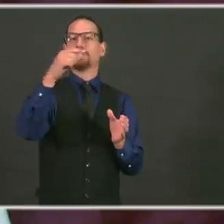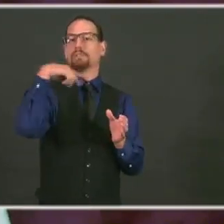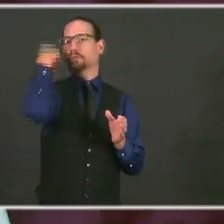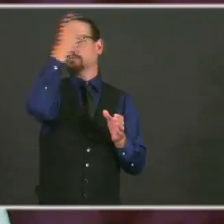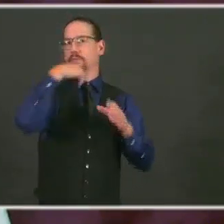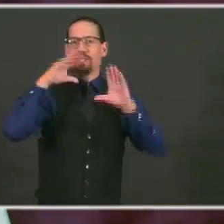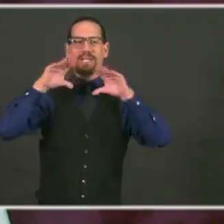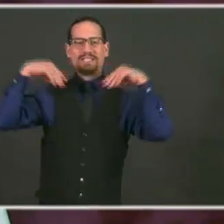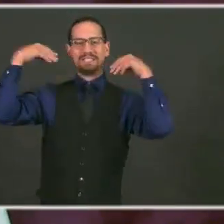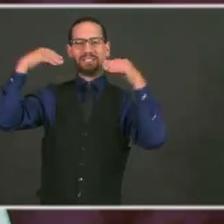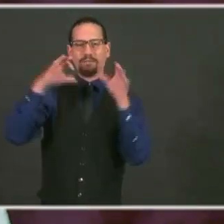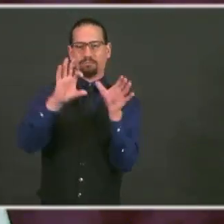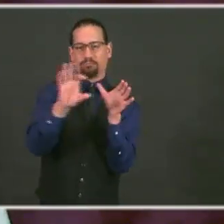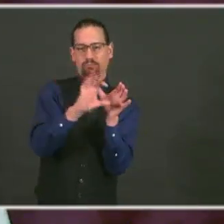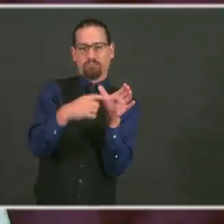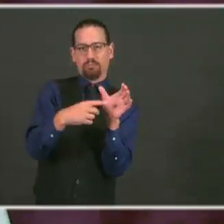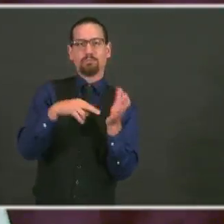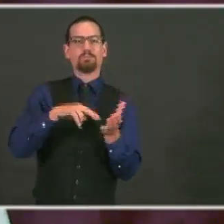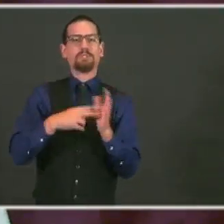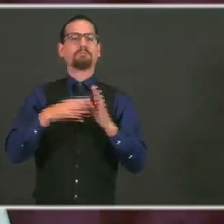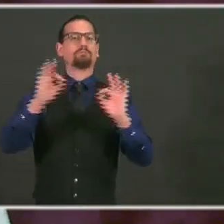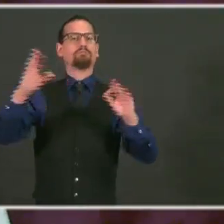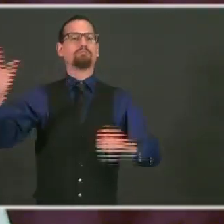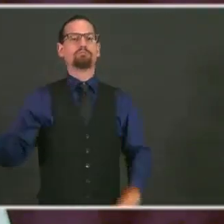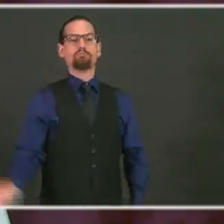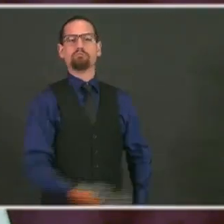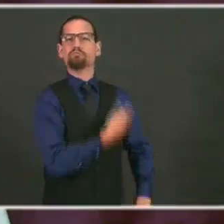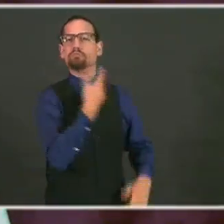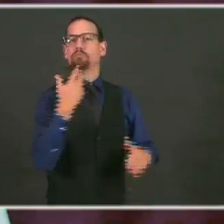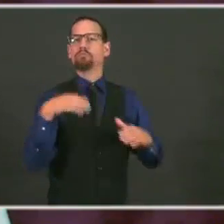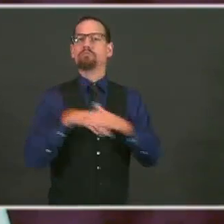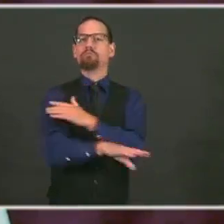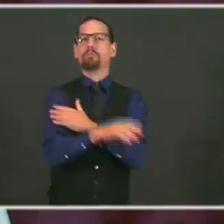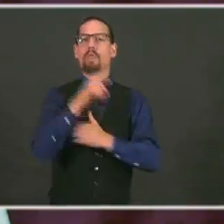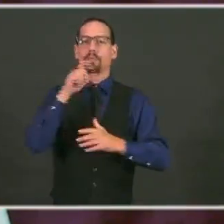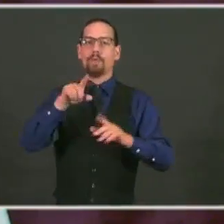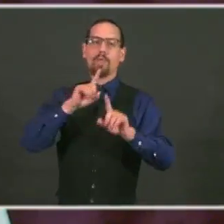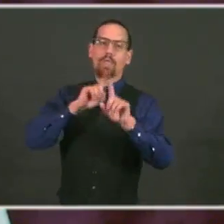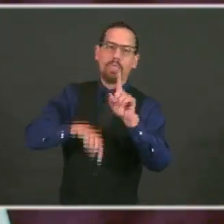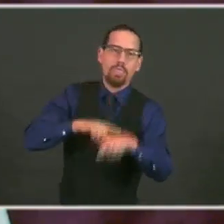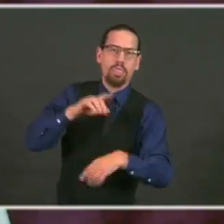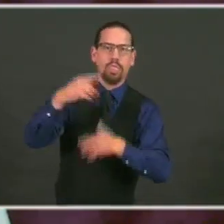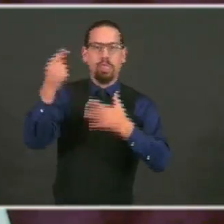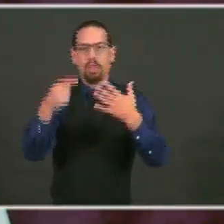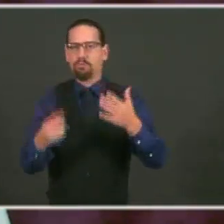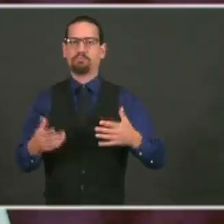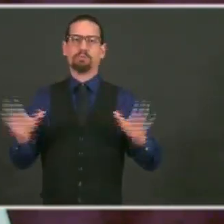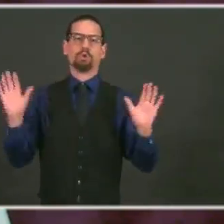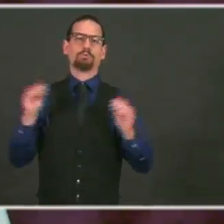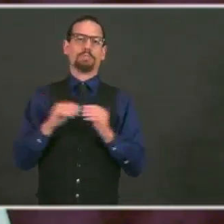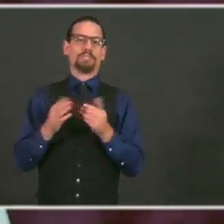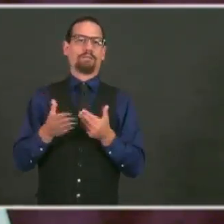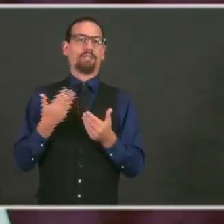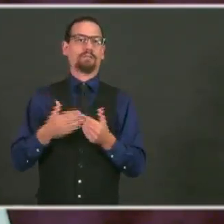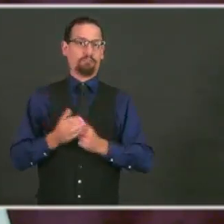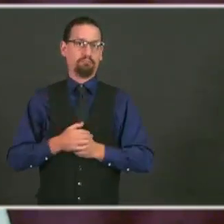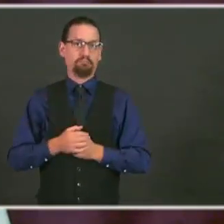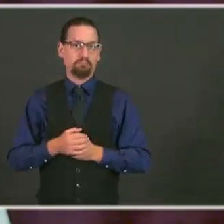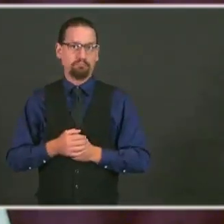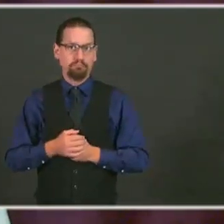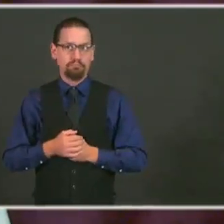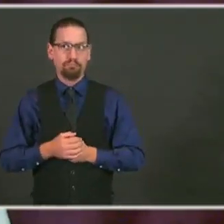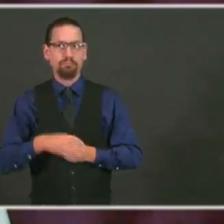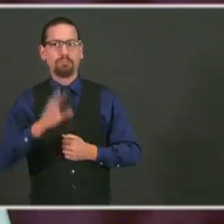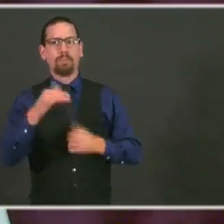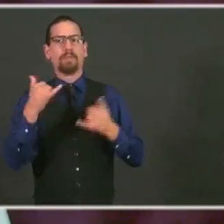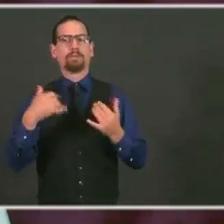Okay, second thing is I just want to talk for a minute about schools. Big week in Rhode Island. It's an exciting week.